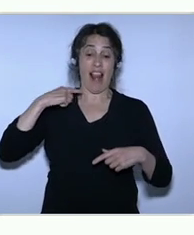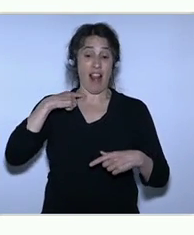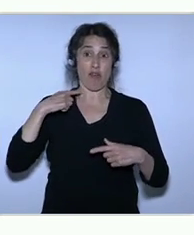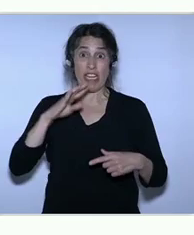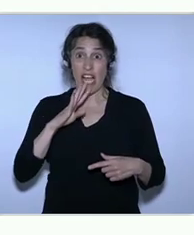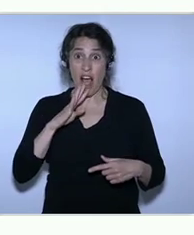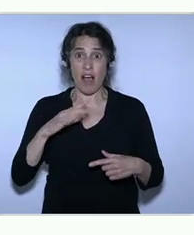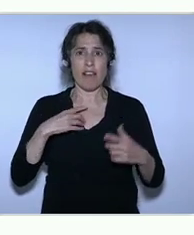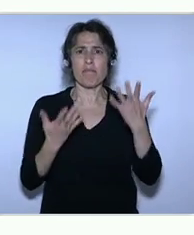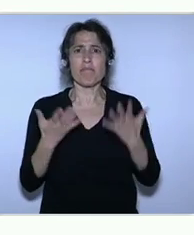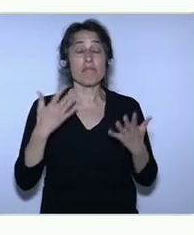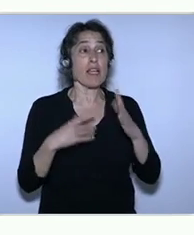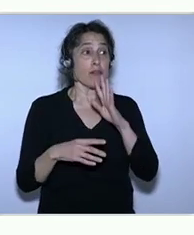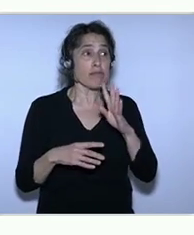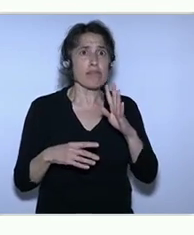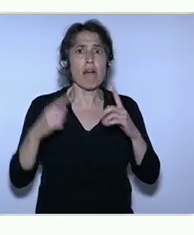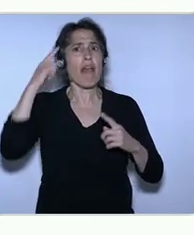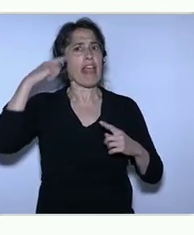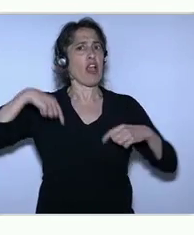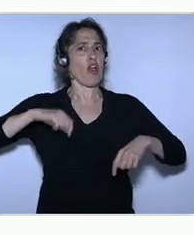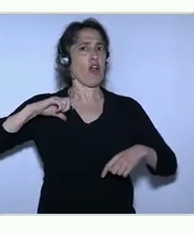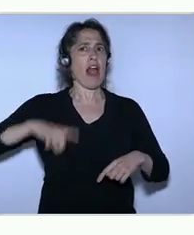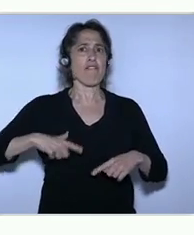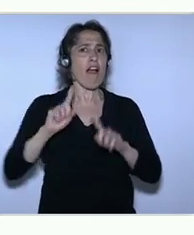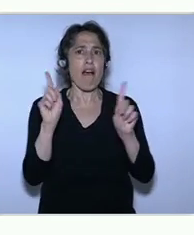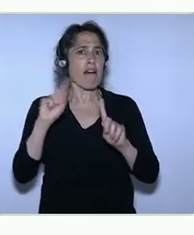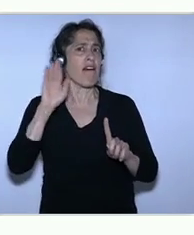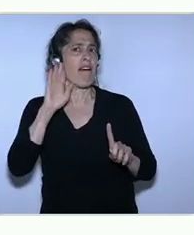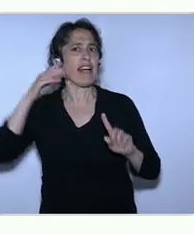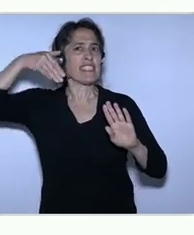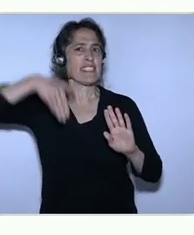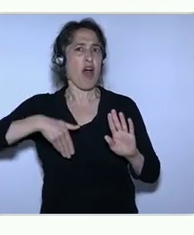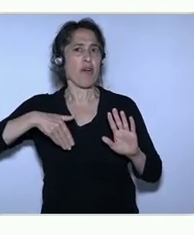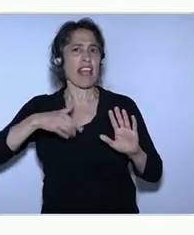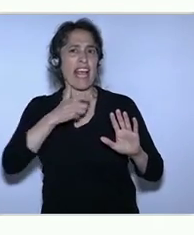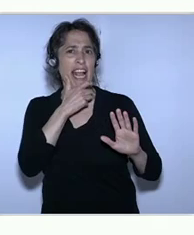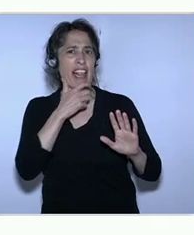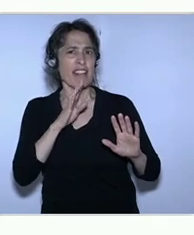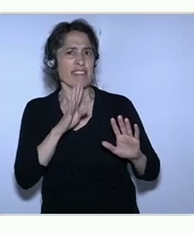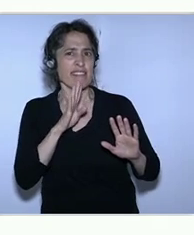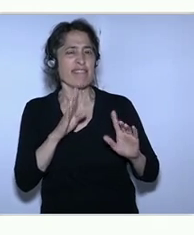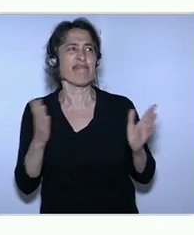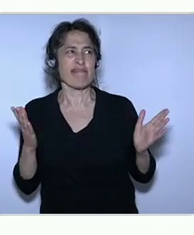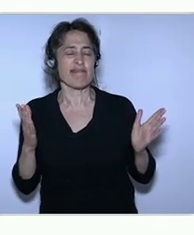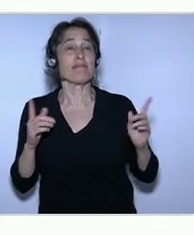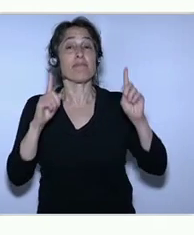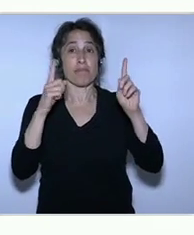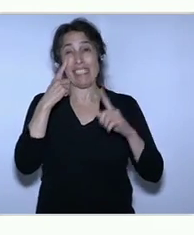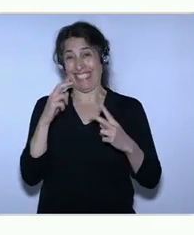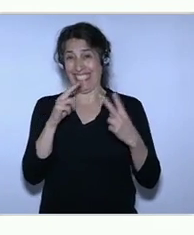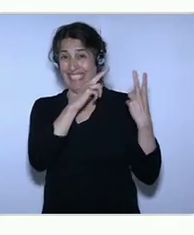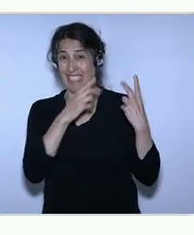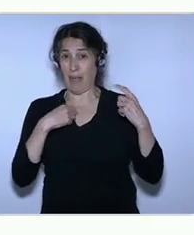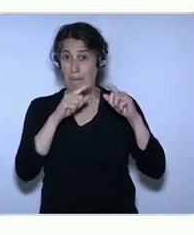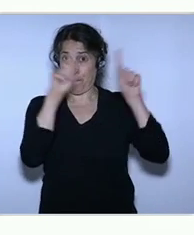from South London, if I really push my accent, will have a South London accent. But the farmhouse behind me